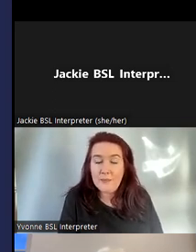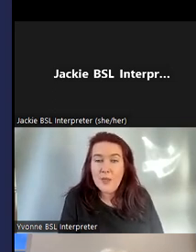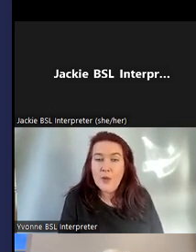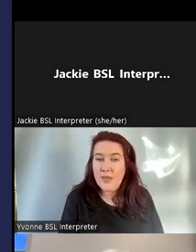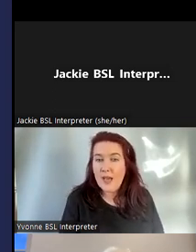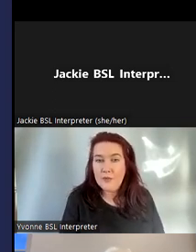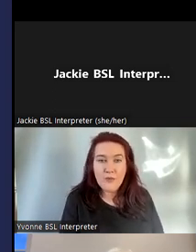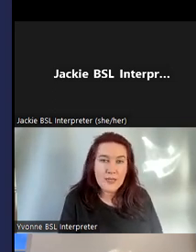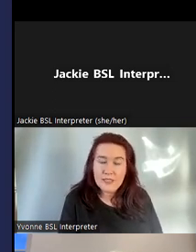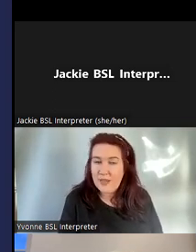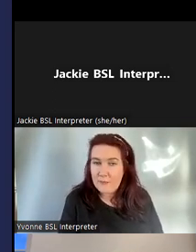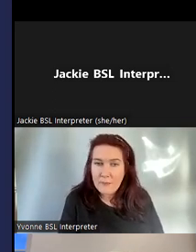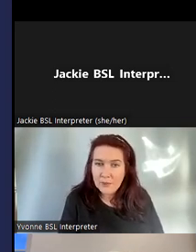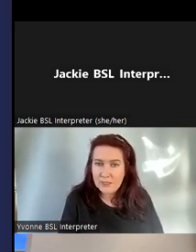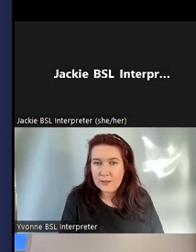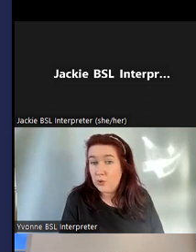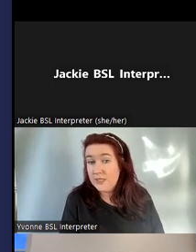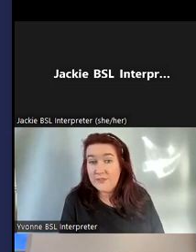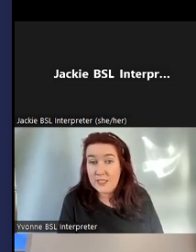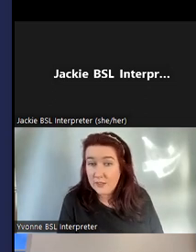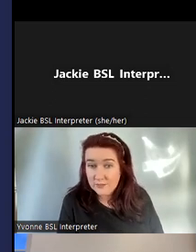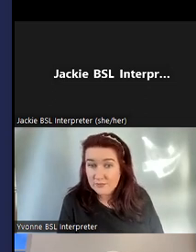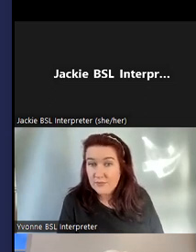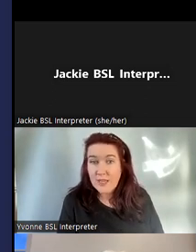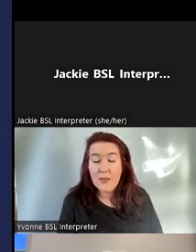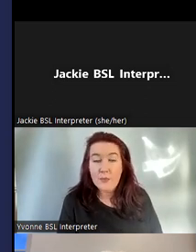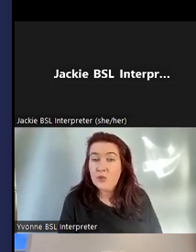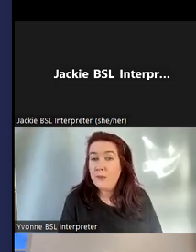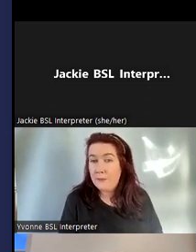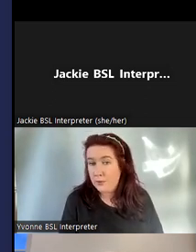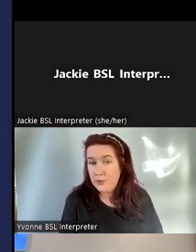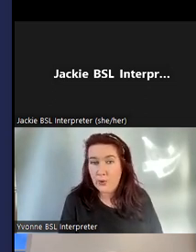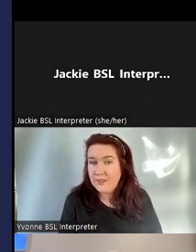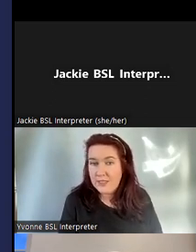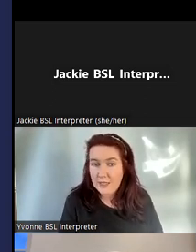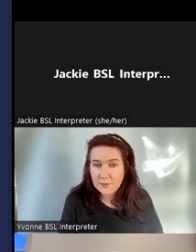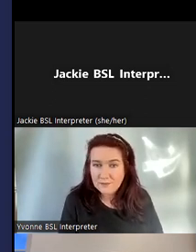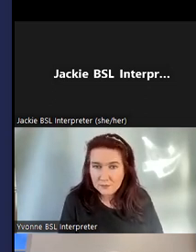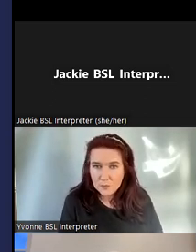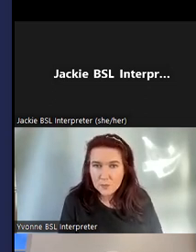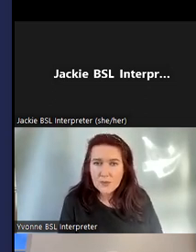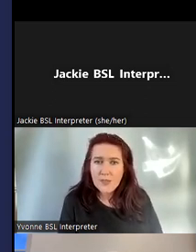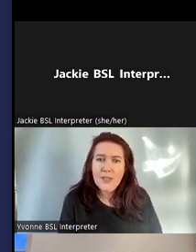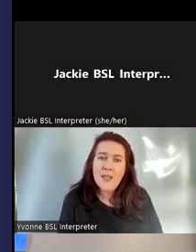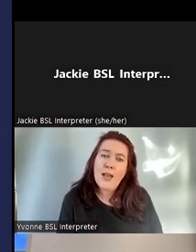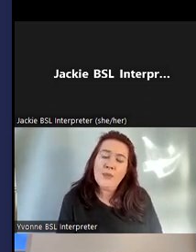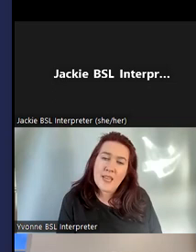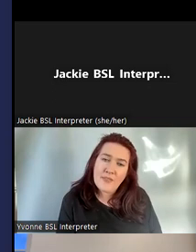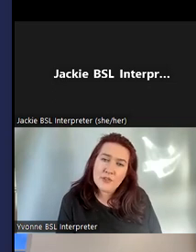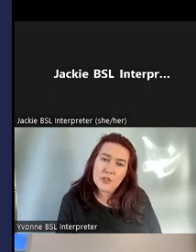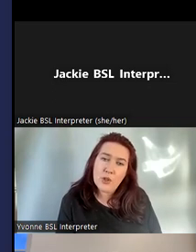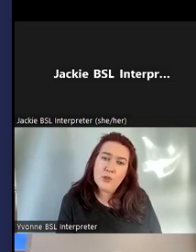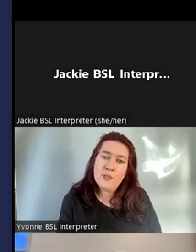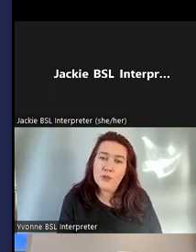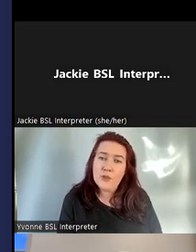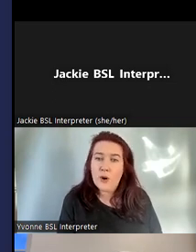and we have over 85 members and it grows every year and we have new members who join every year and with